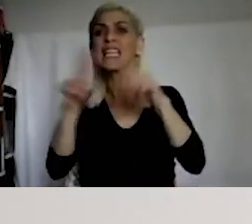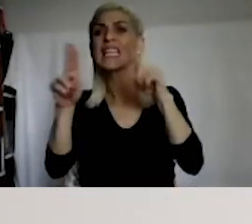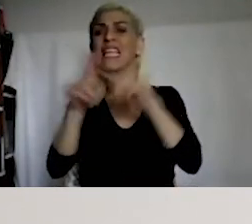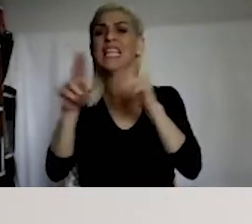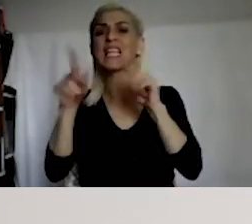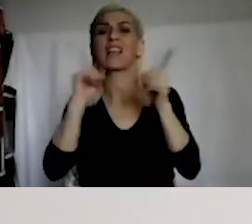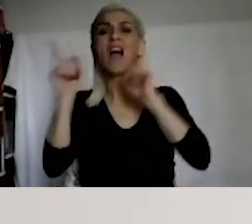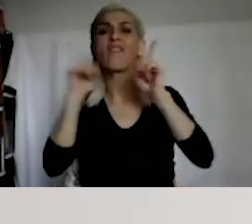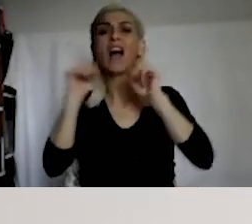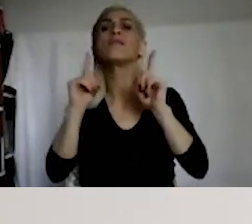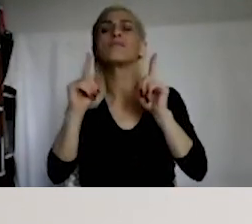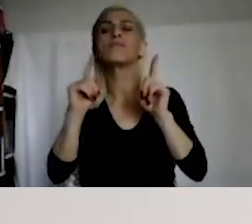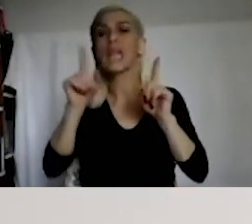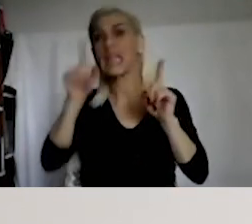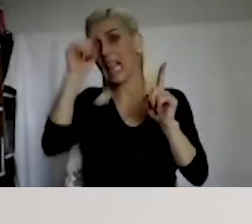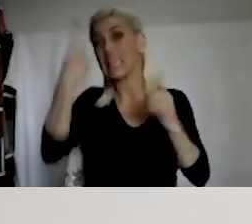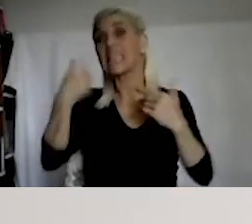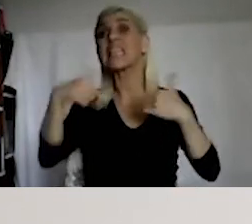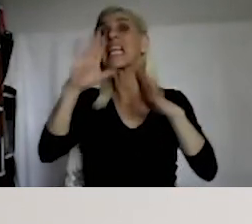It's beyond that.